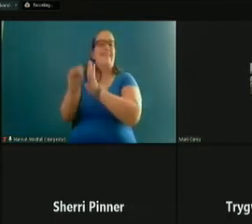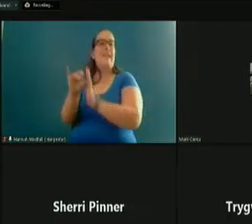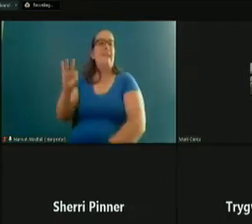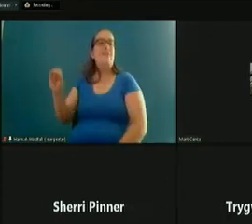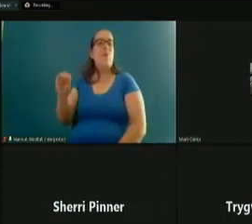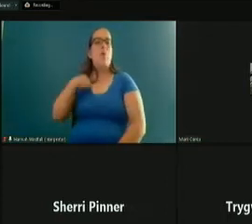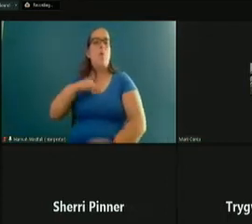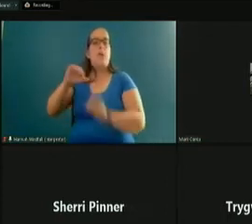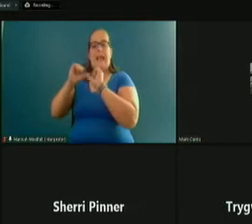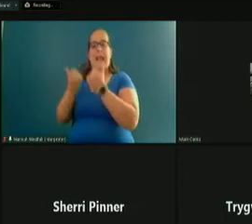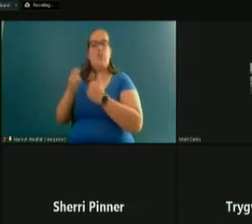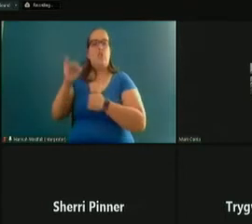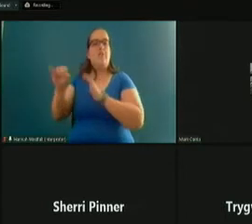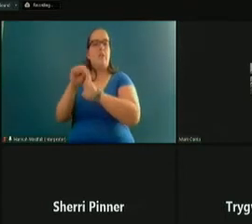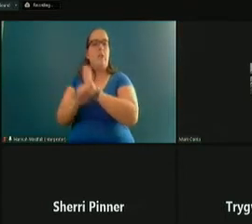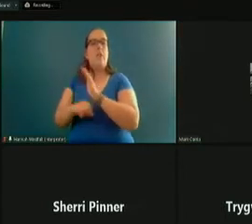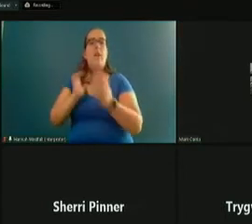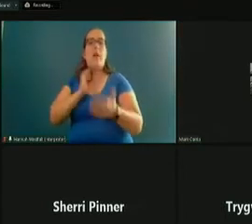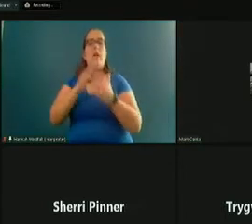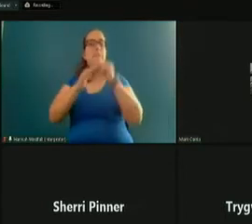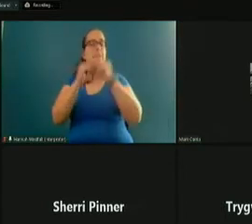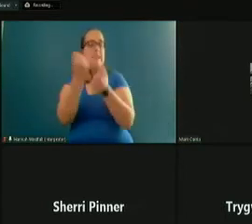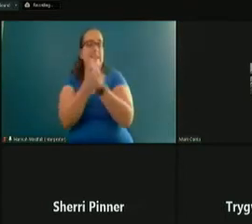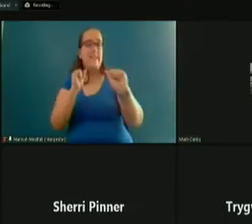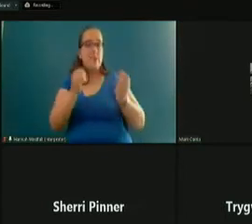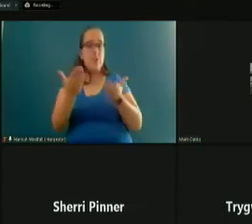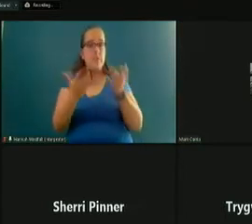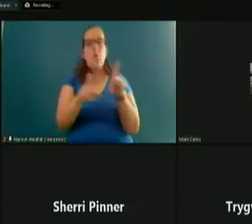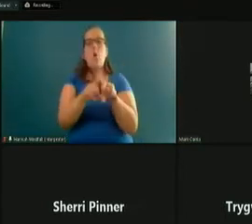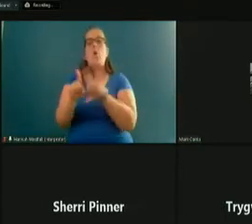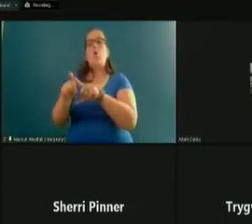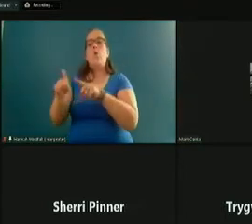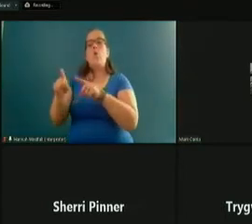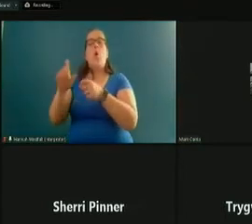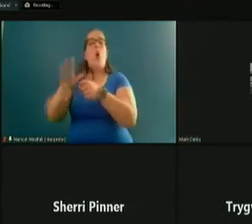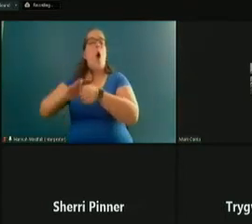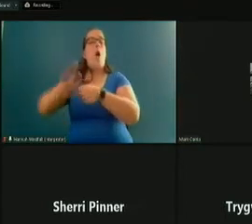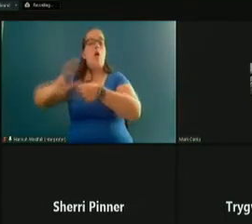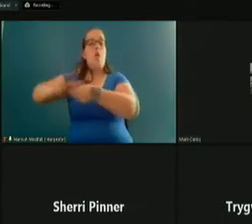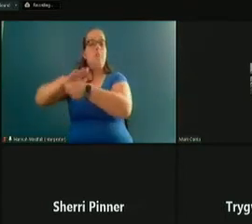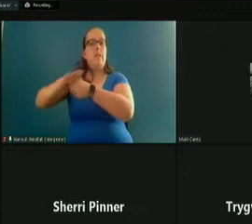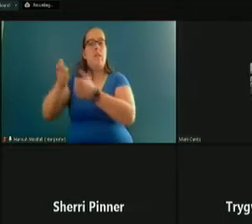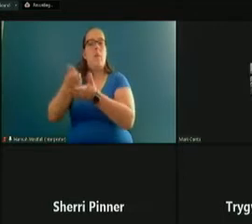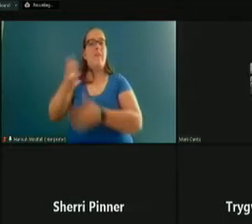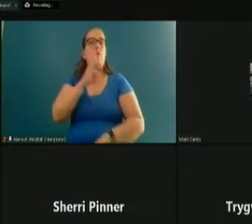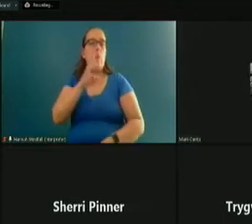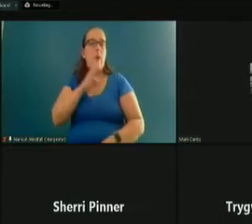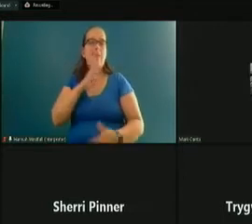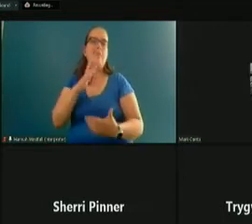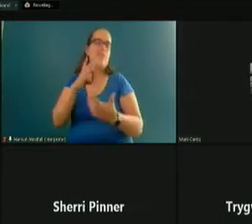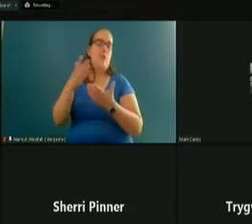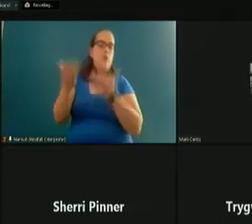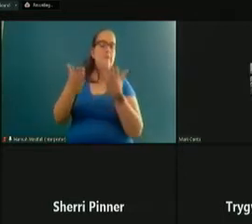agents of the state with our building safety services as well as our on-site wastewater services. Most people refer to it as septic services.